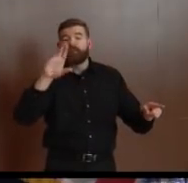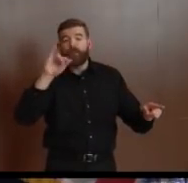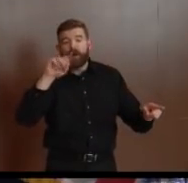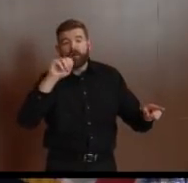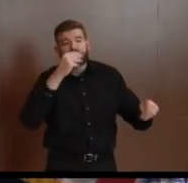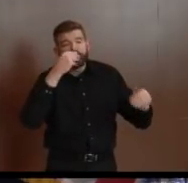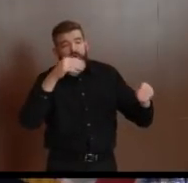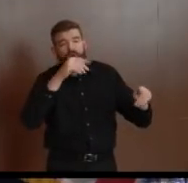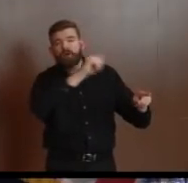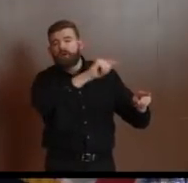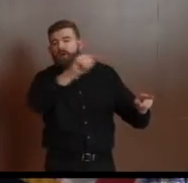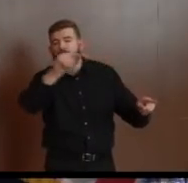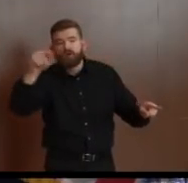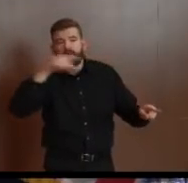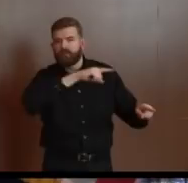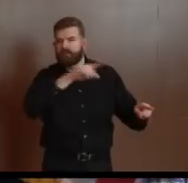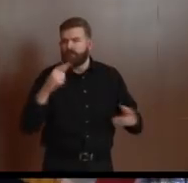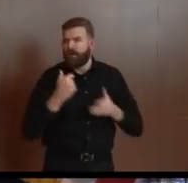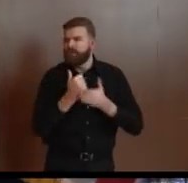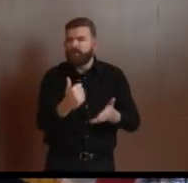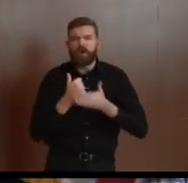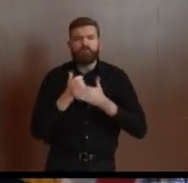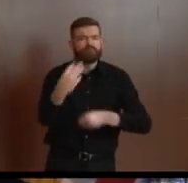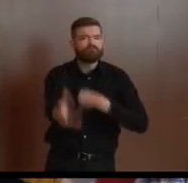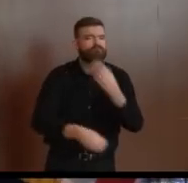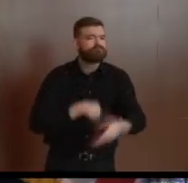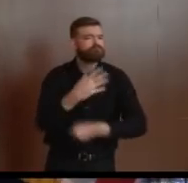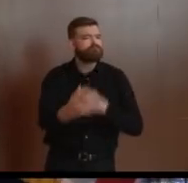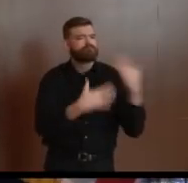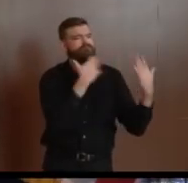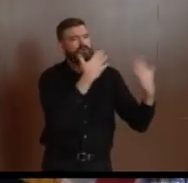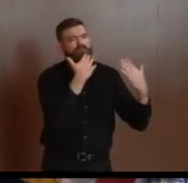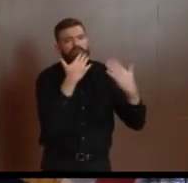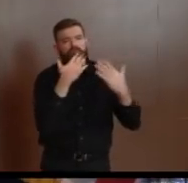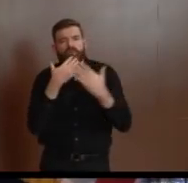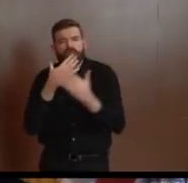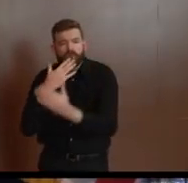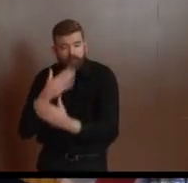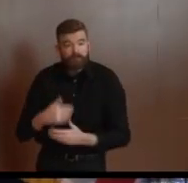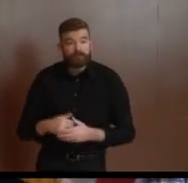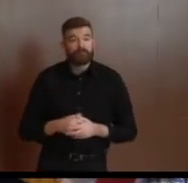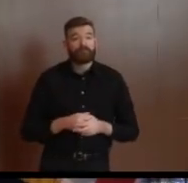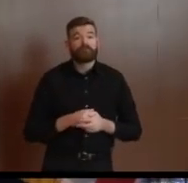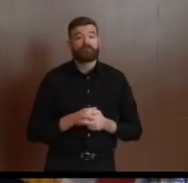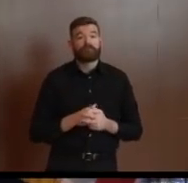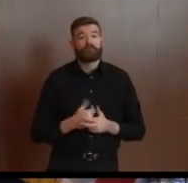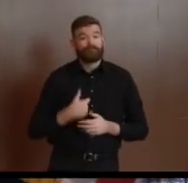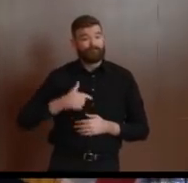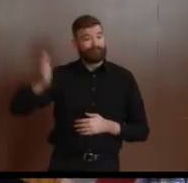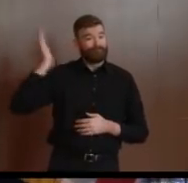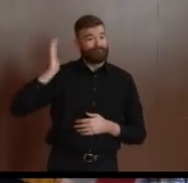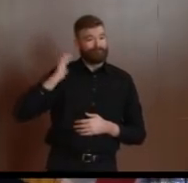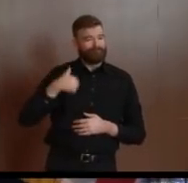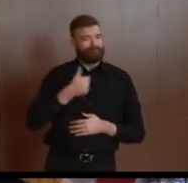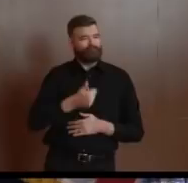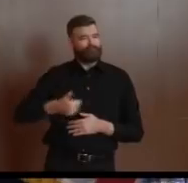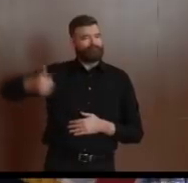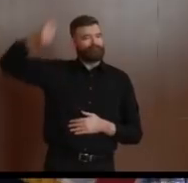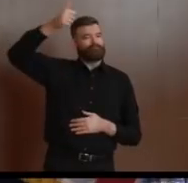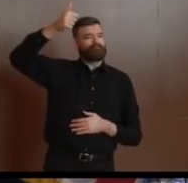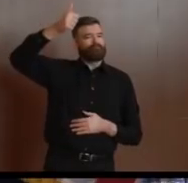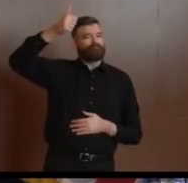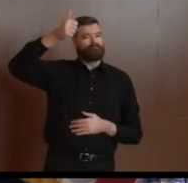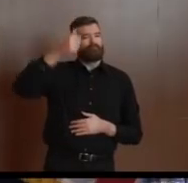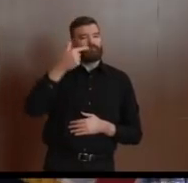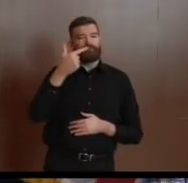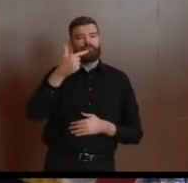very good call with the president of my former employer, Goldman Sachs, who maintains a significant presence in Jersey – presence